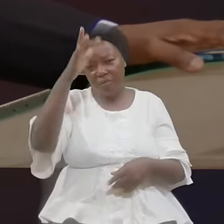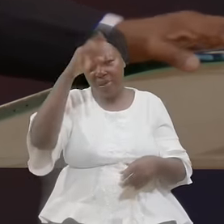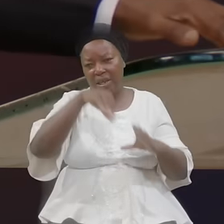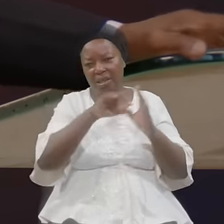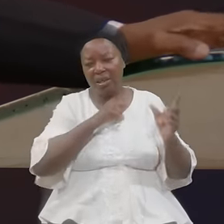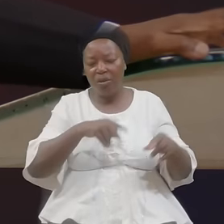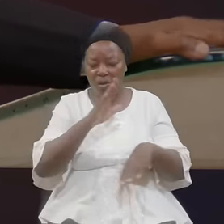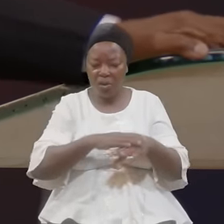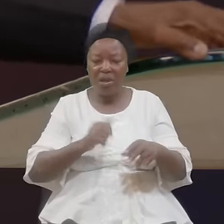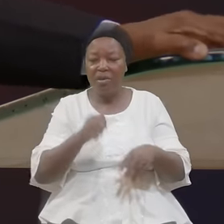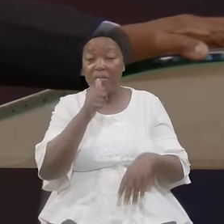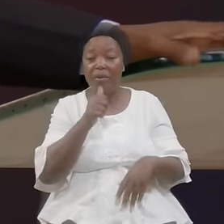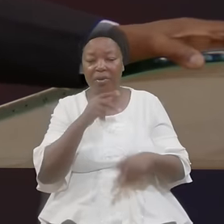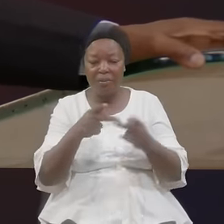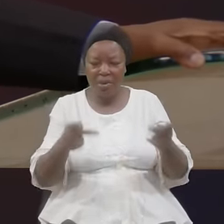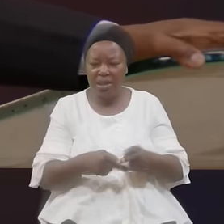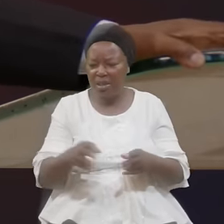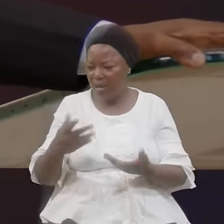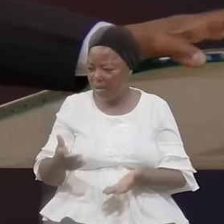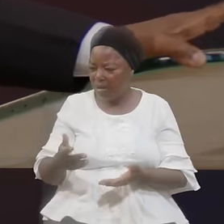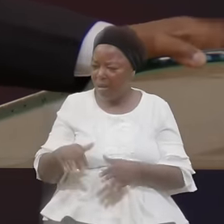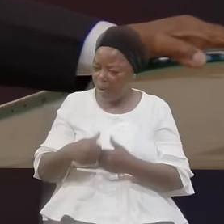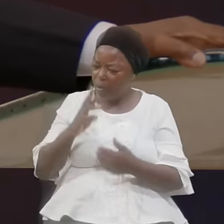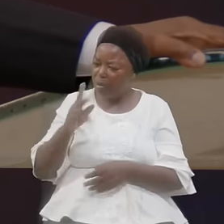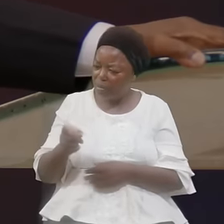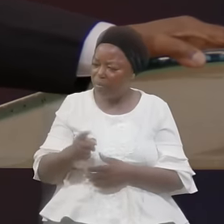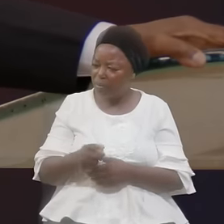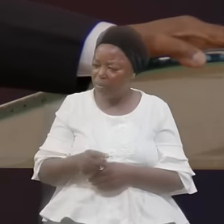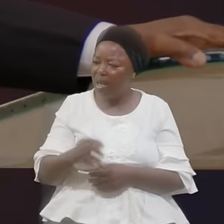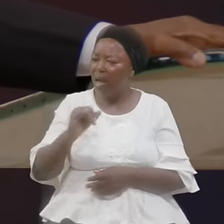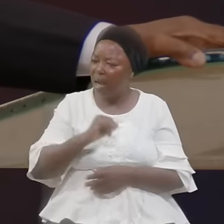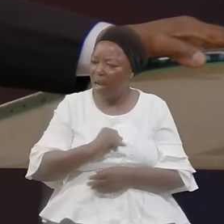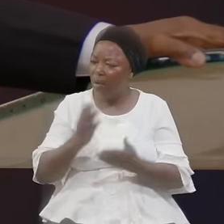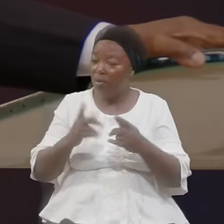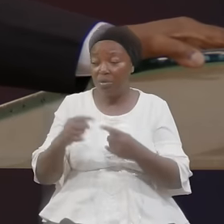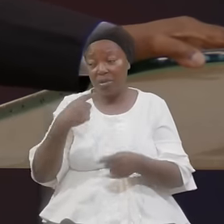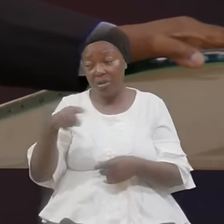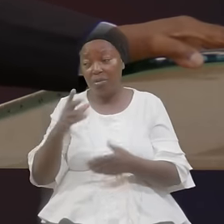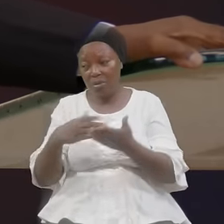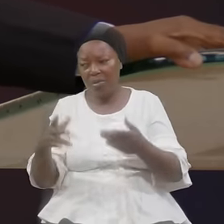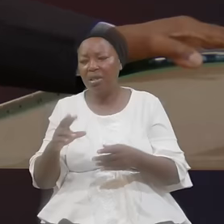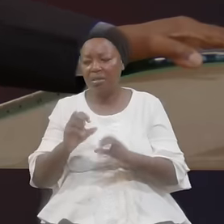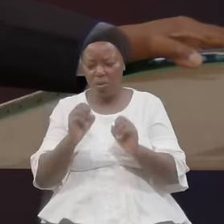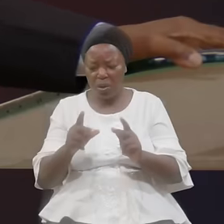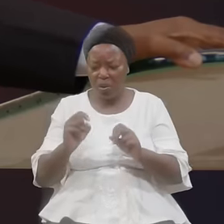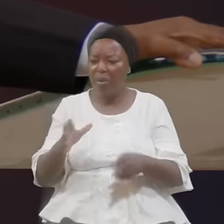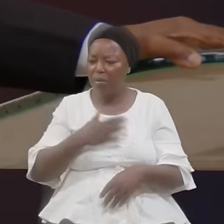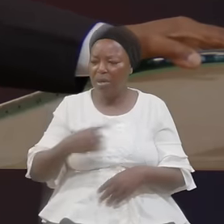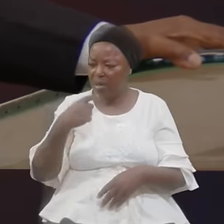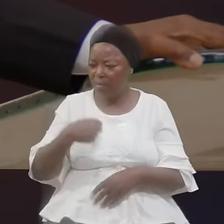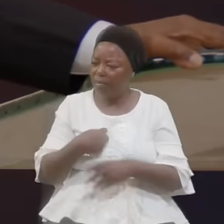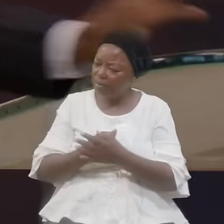Privately I Said You Know I Wanted To Tell You Something Said Okay Tell Me